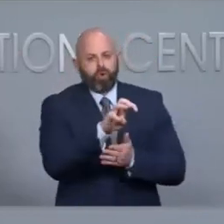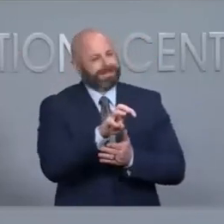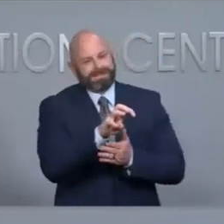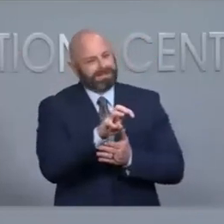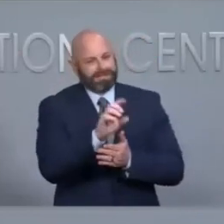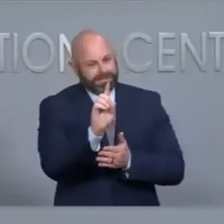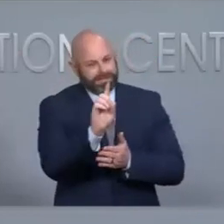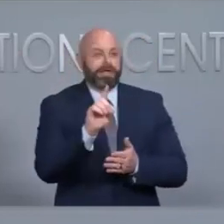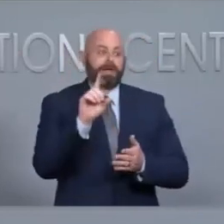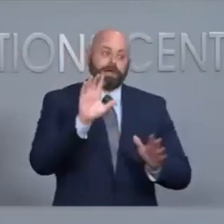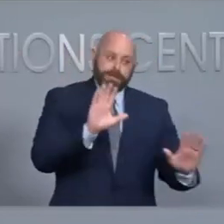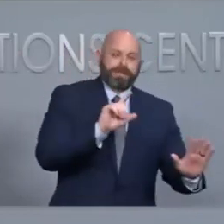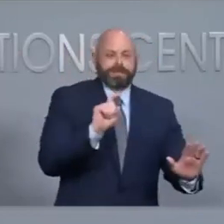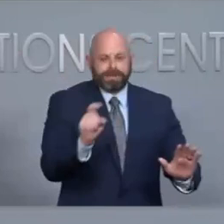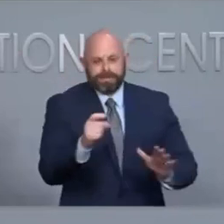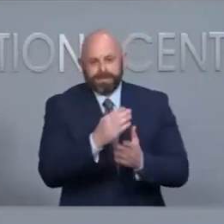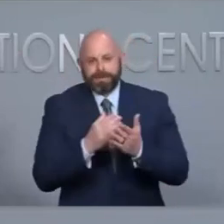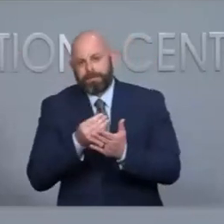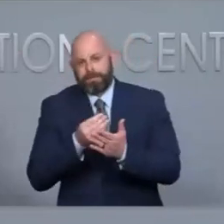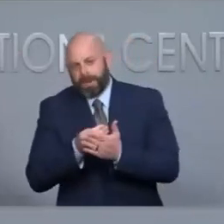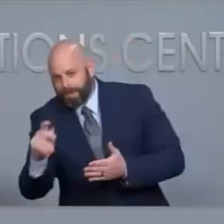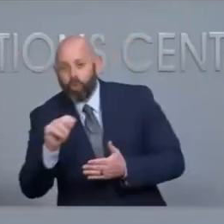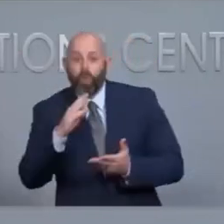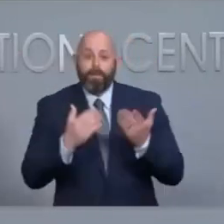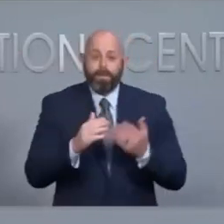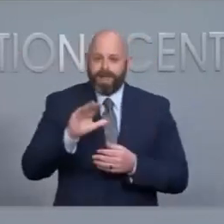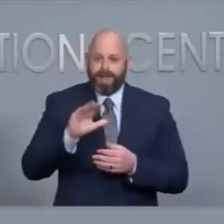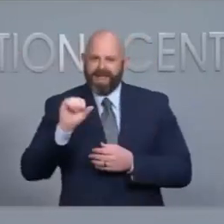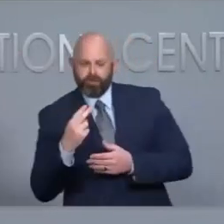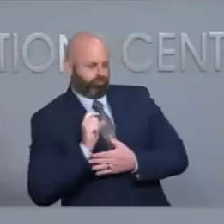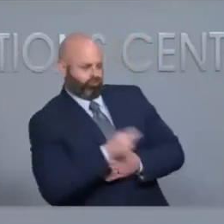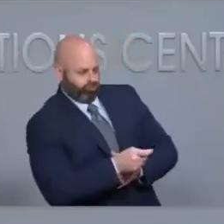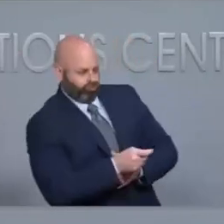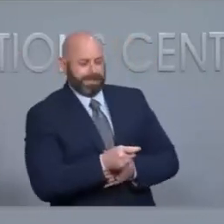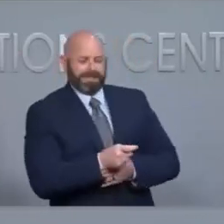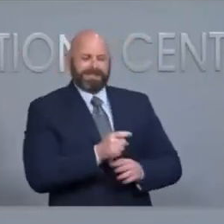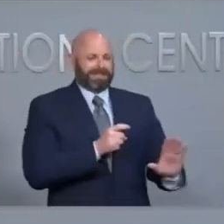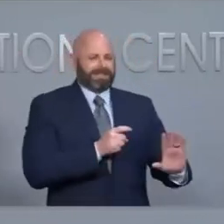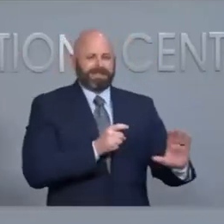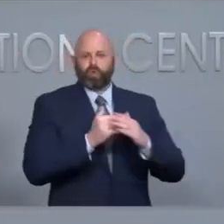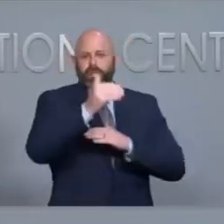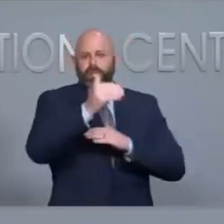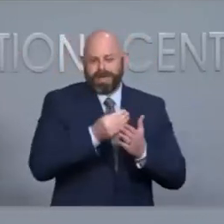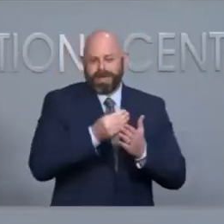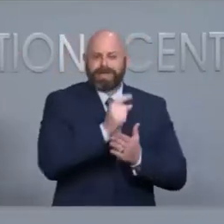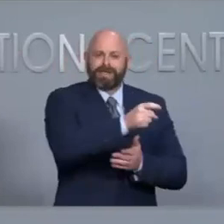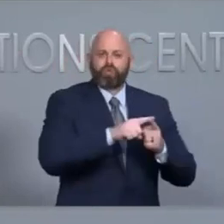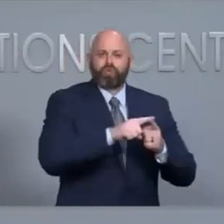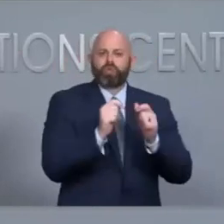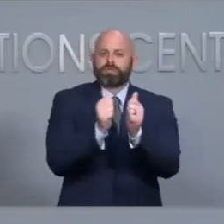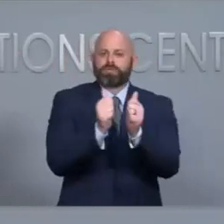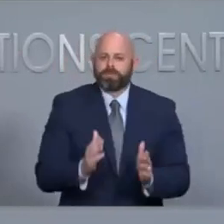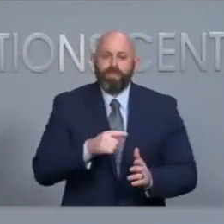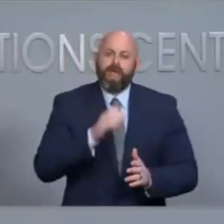contribution limits or perhaps made a cash contribution over the amount that's permitted something along those lines and they will